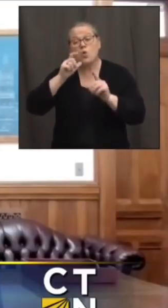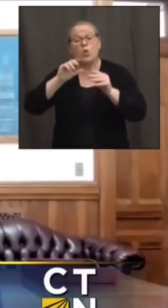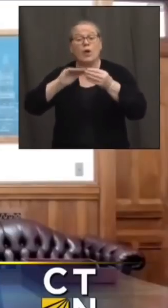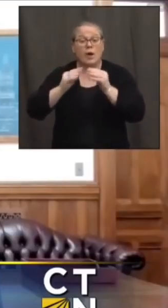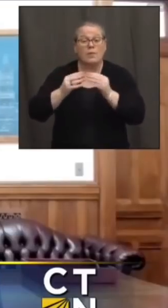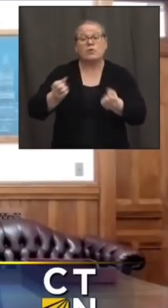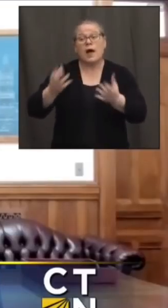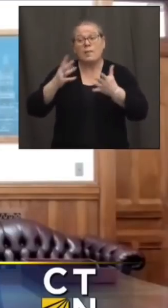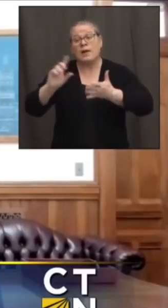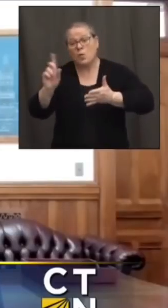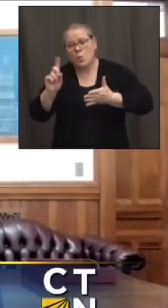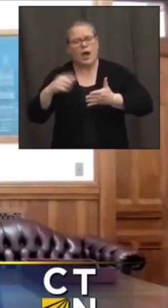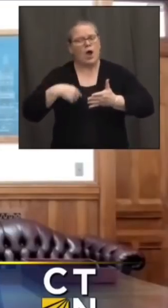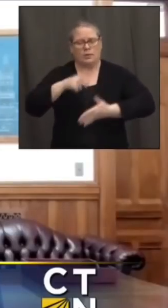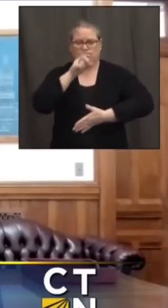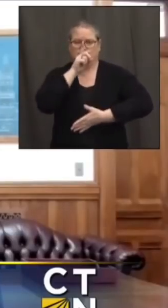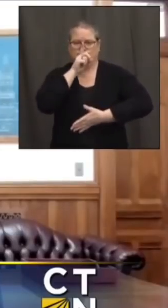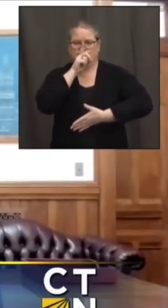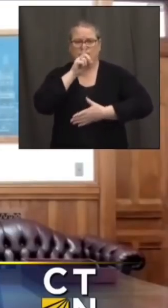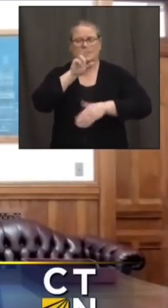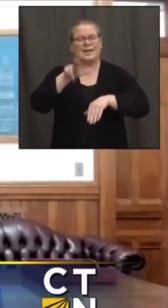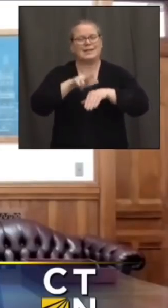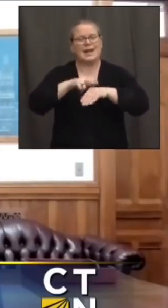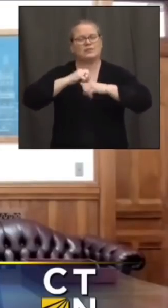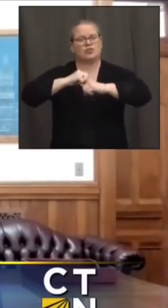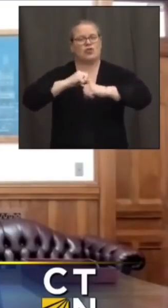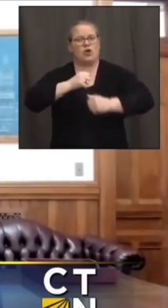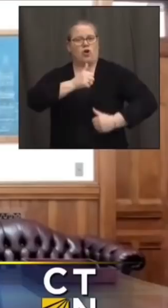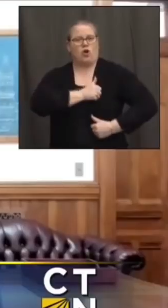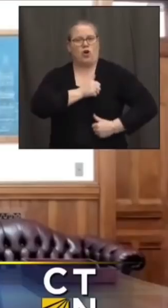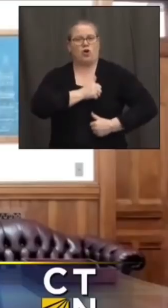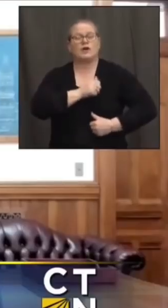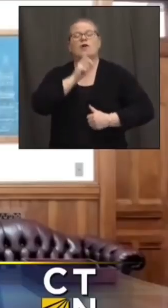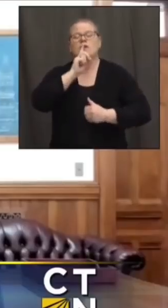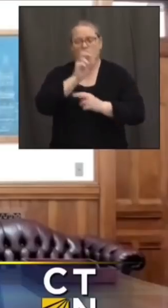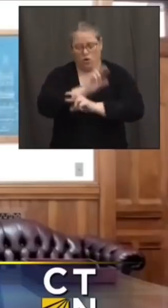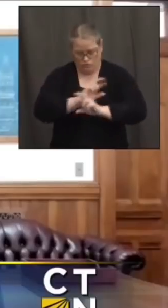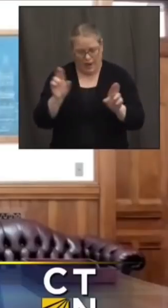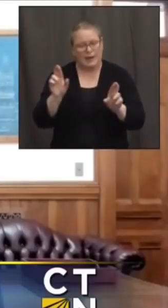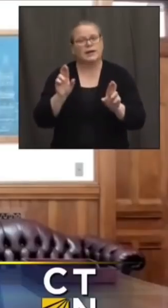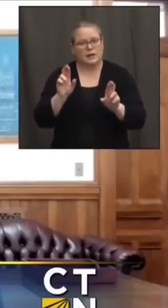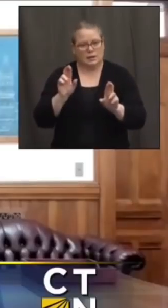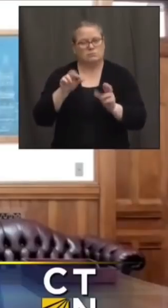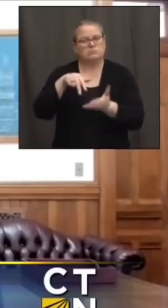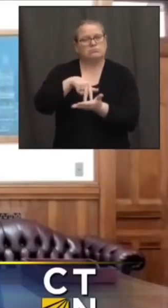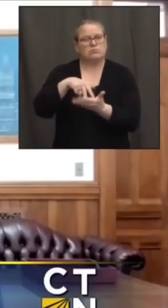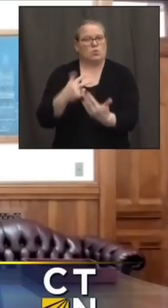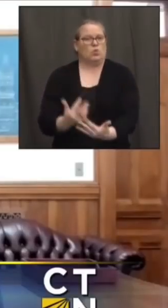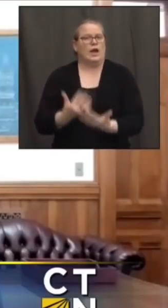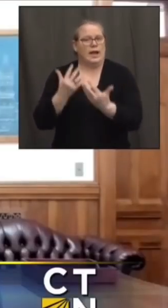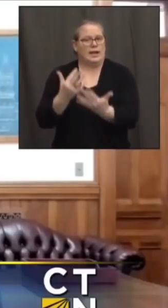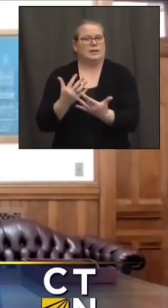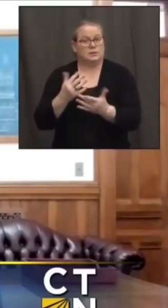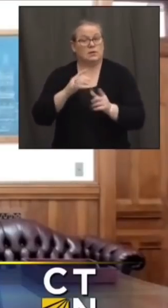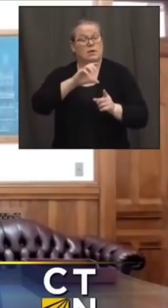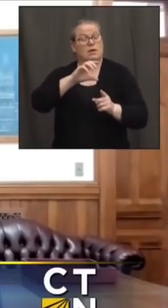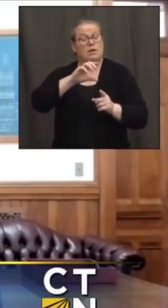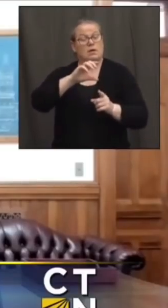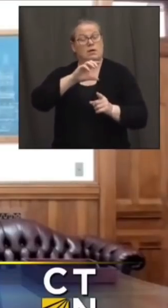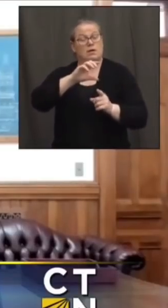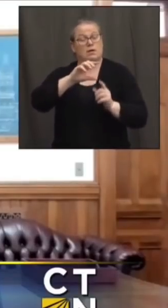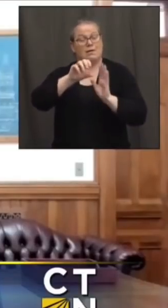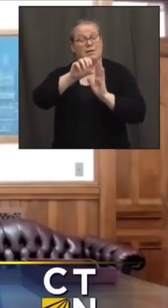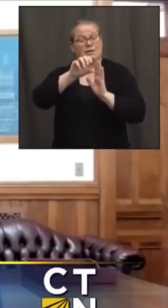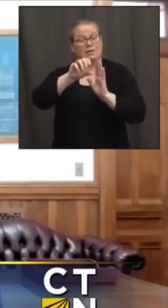governor's direction has stated that uh the national guard stands ready to support uh the connecticut state police in addition to